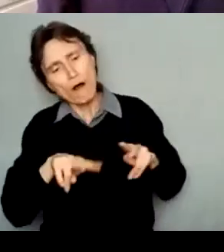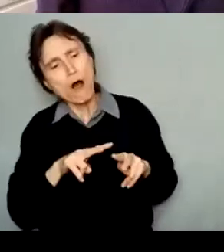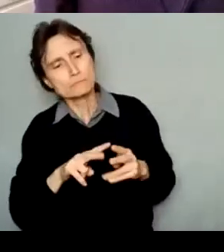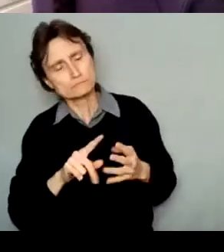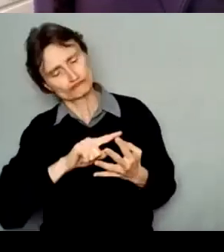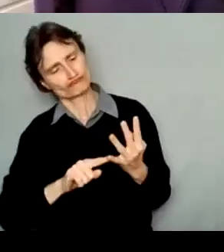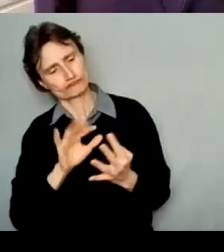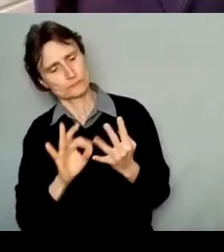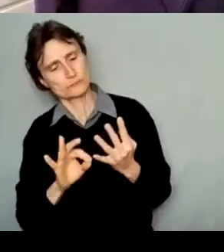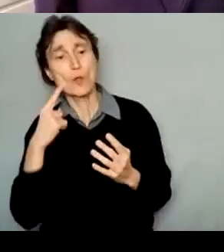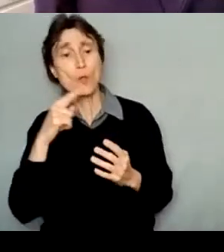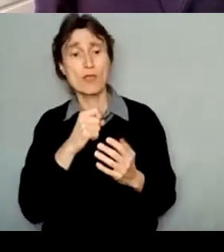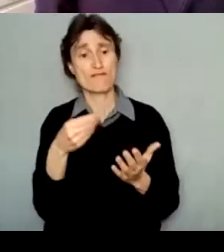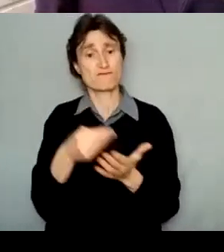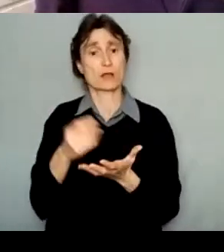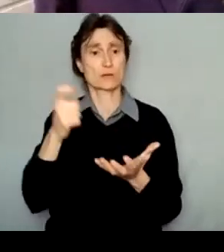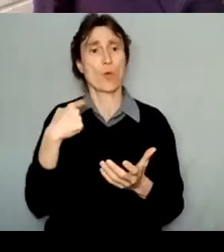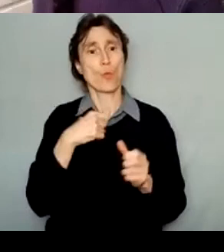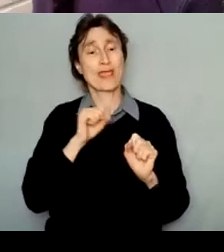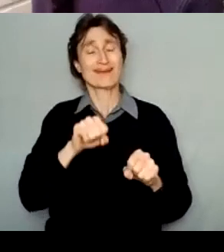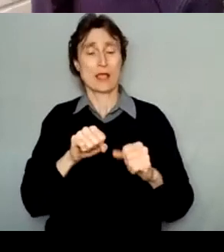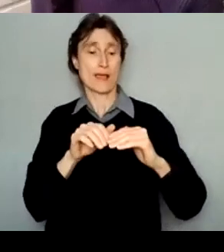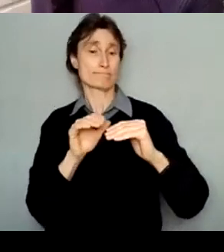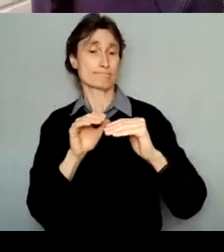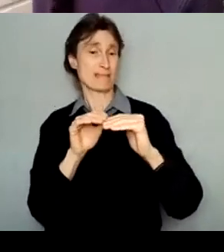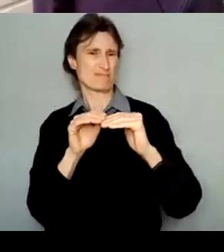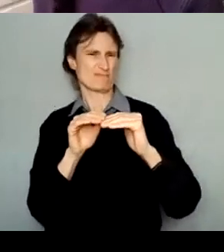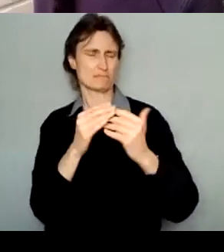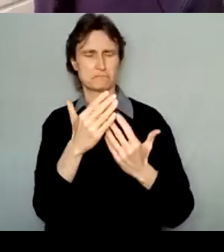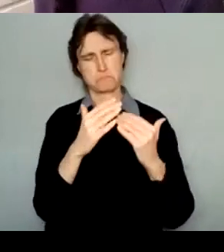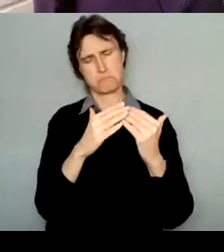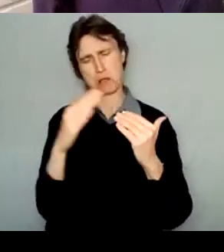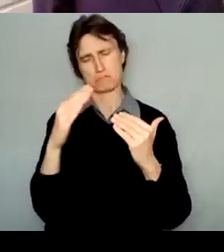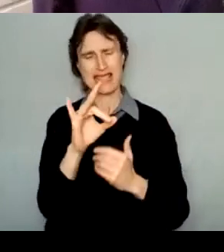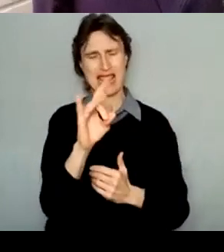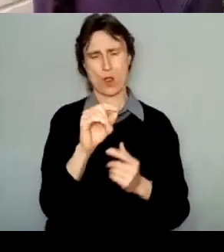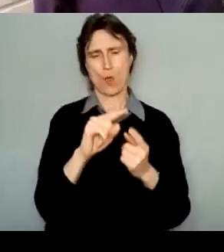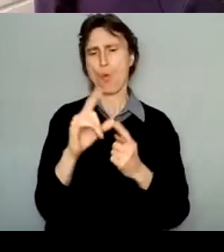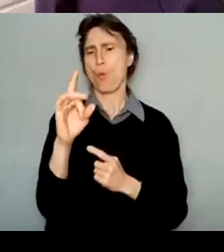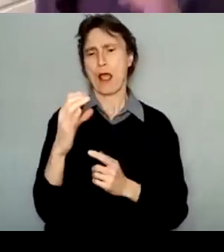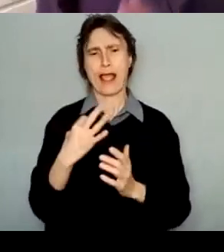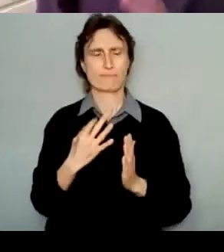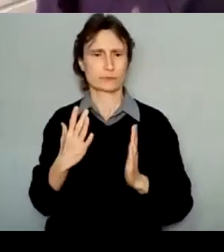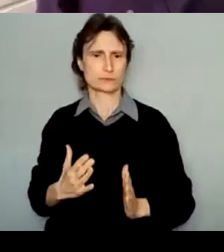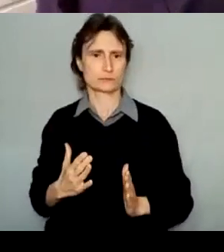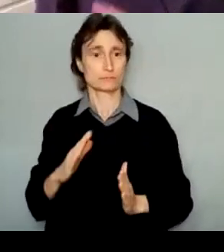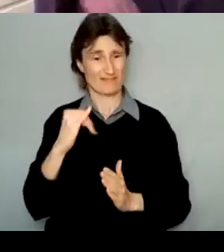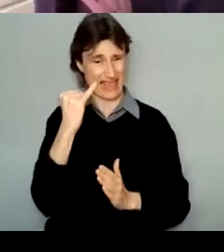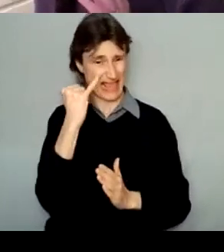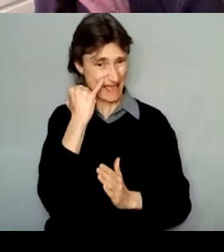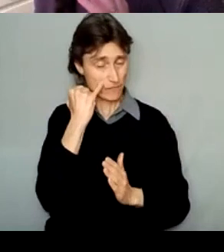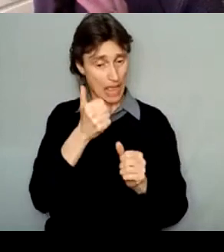of 80 to 100 applications. And that would be if all the applicants requested the full amount.